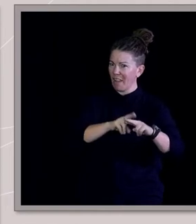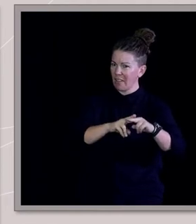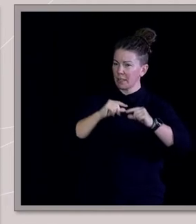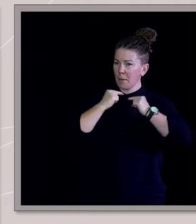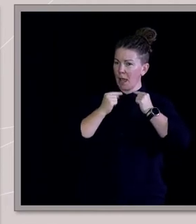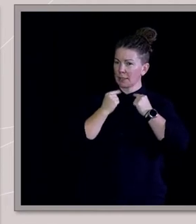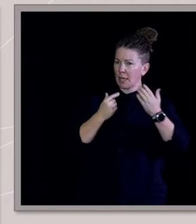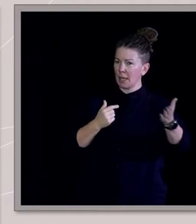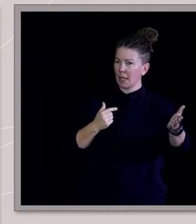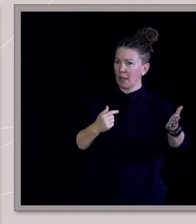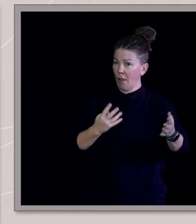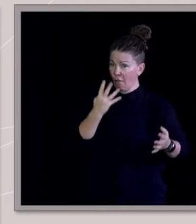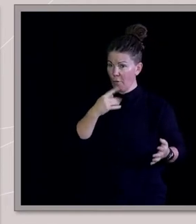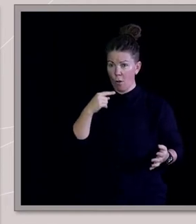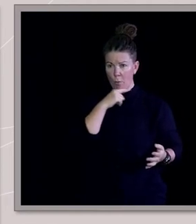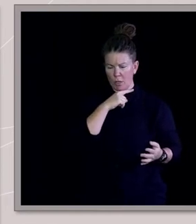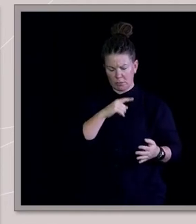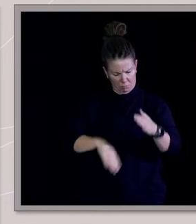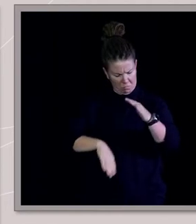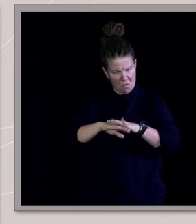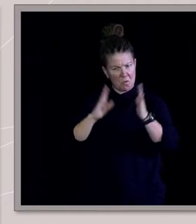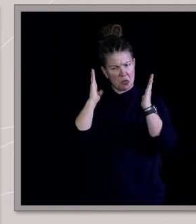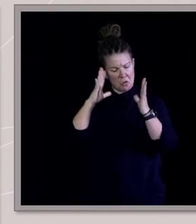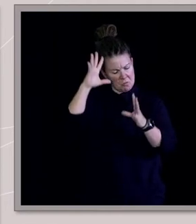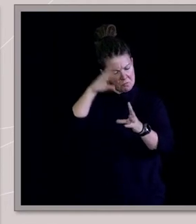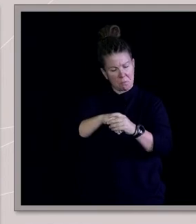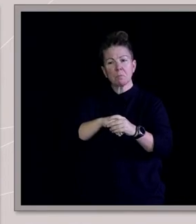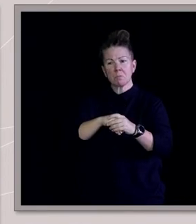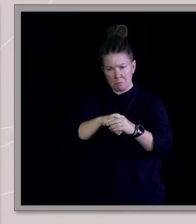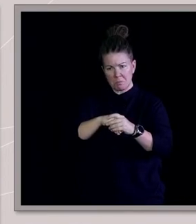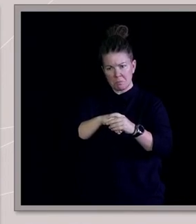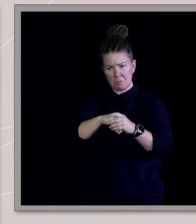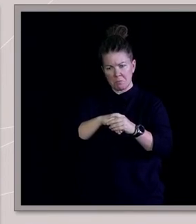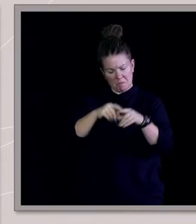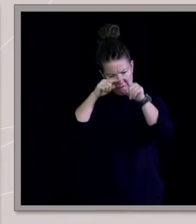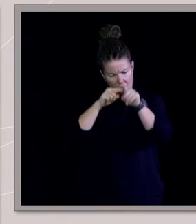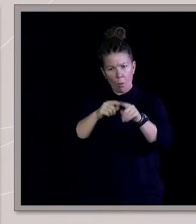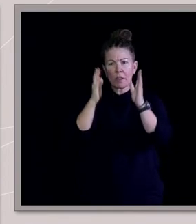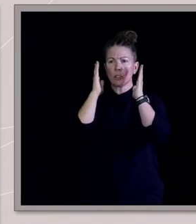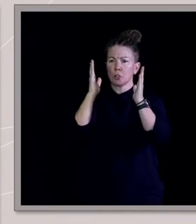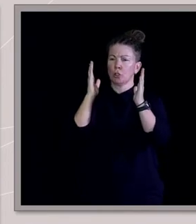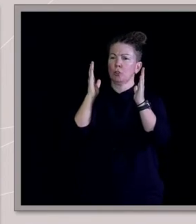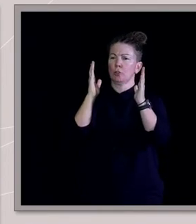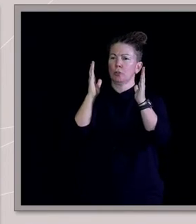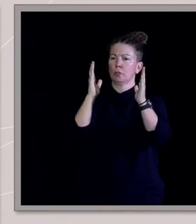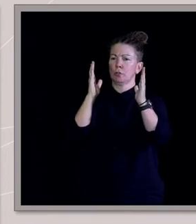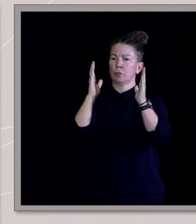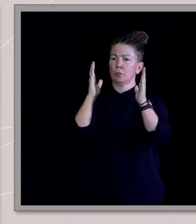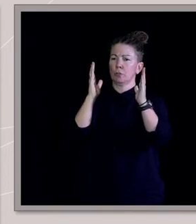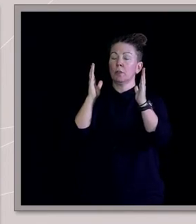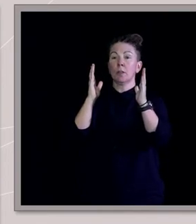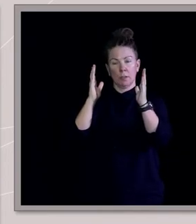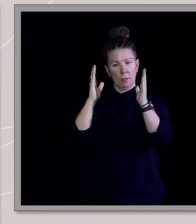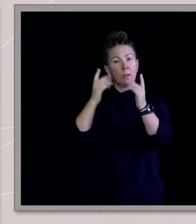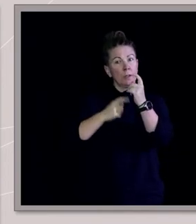you know, four boys, all fully invested in this community, this doctrinal position, this church. And that's where it got